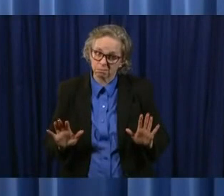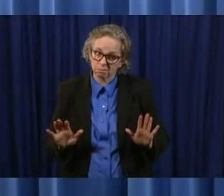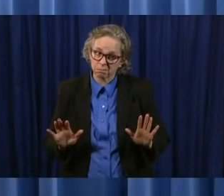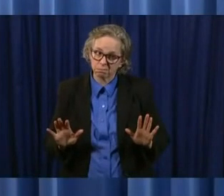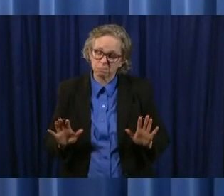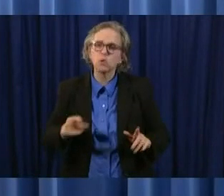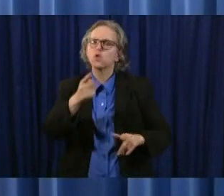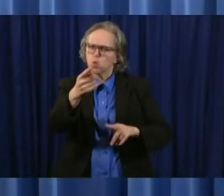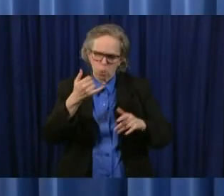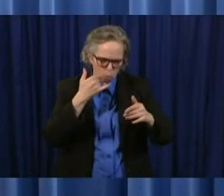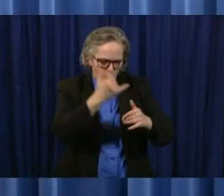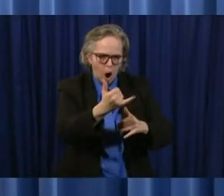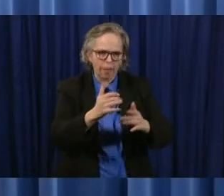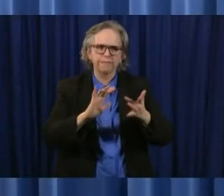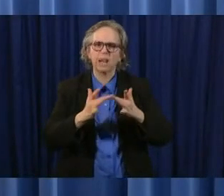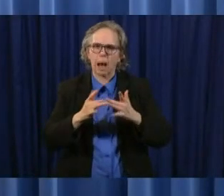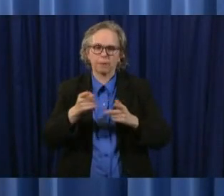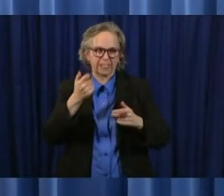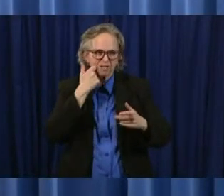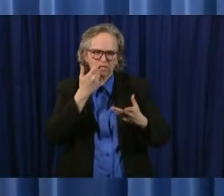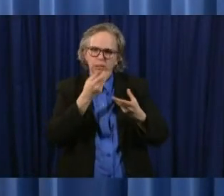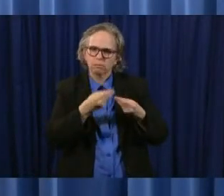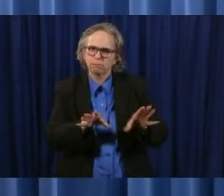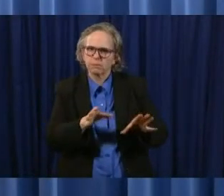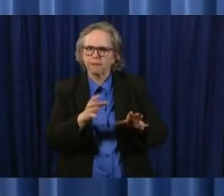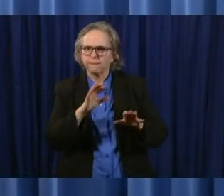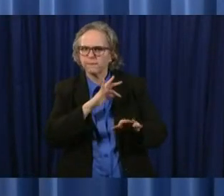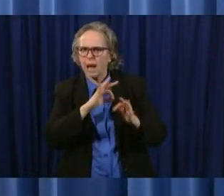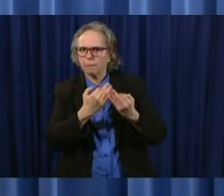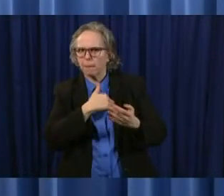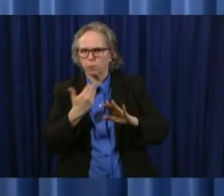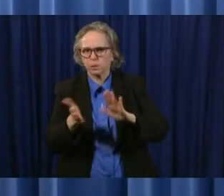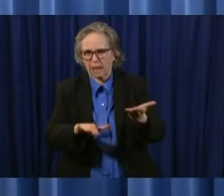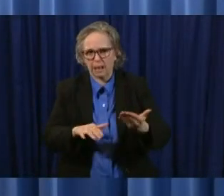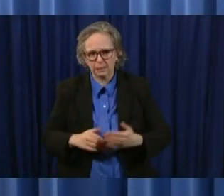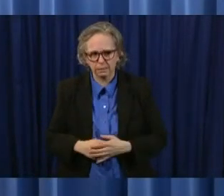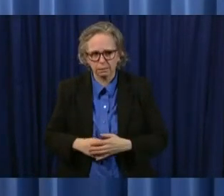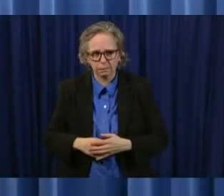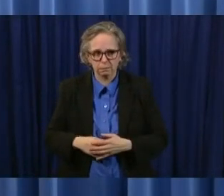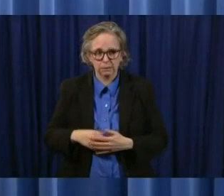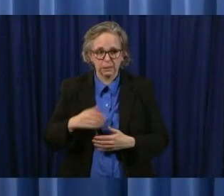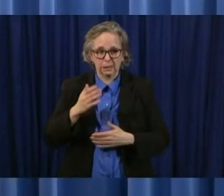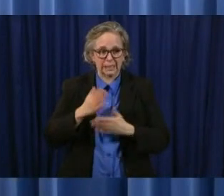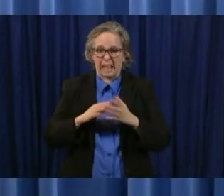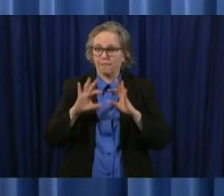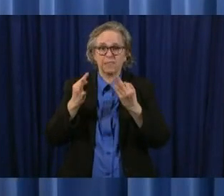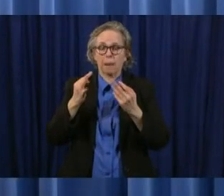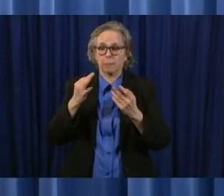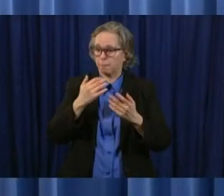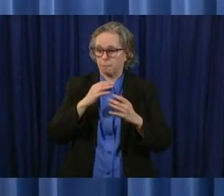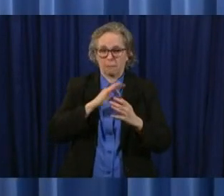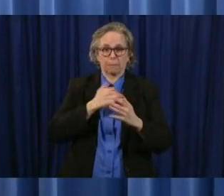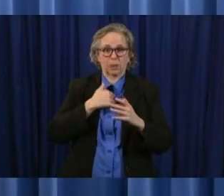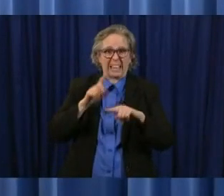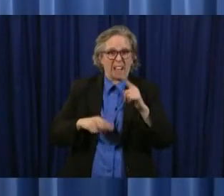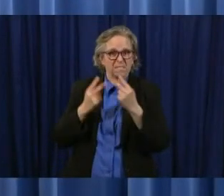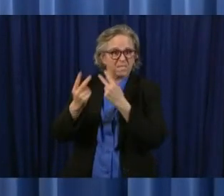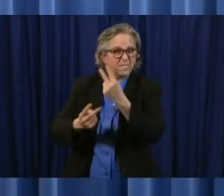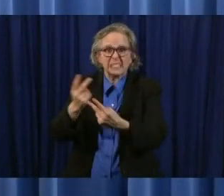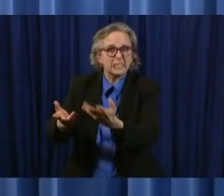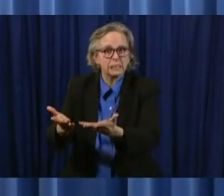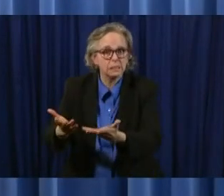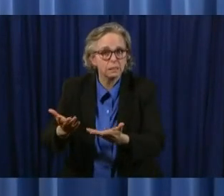who who have lost someone uh or the family members who have not been able to go visit their relative because because it's covet 19